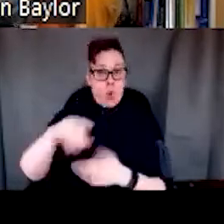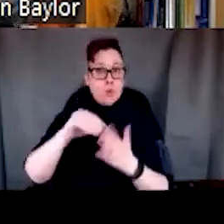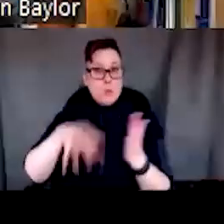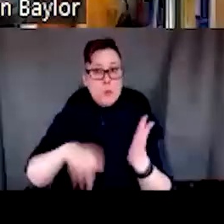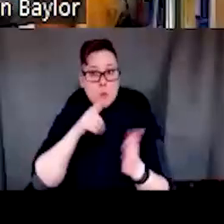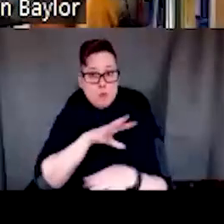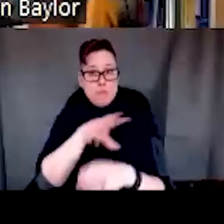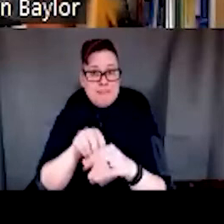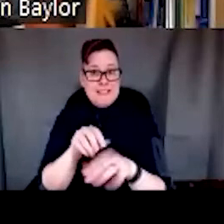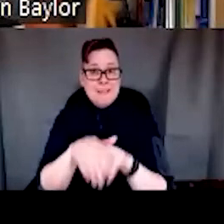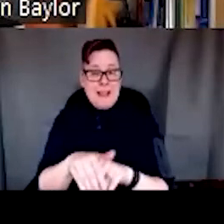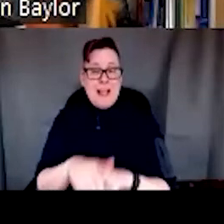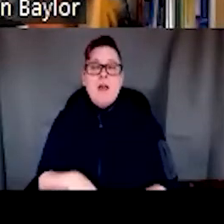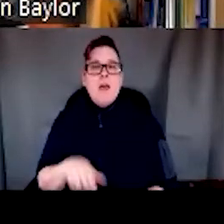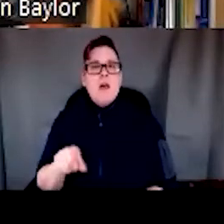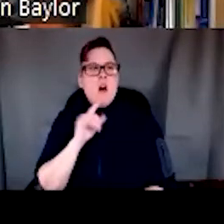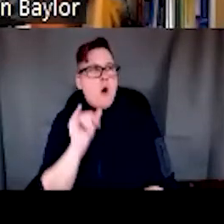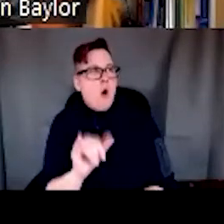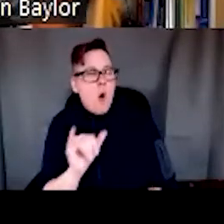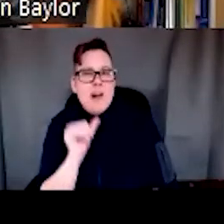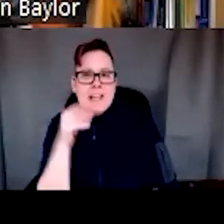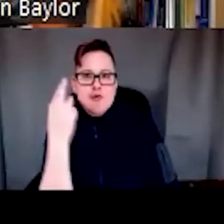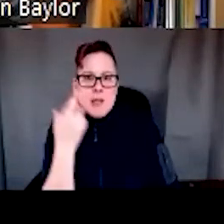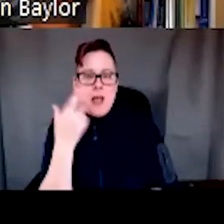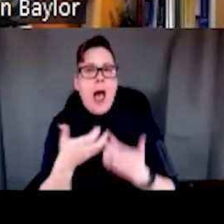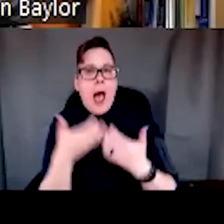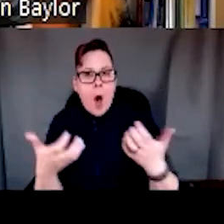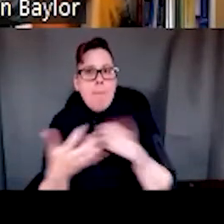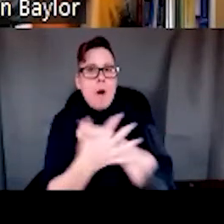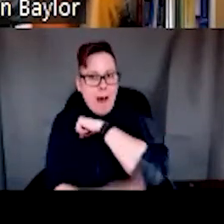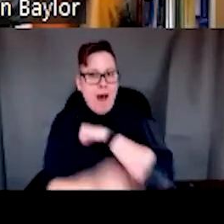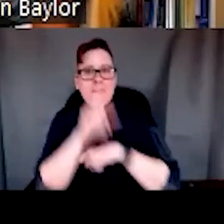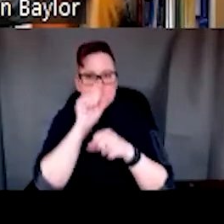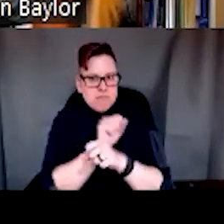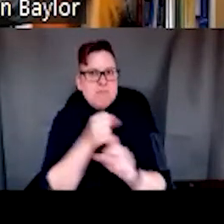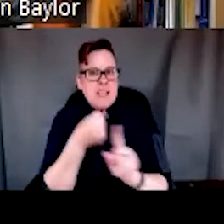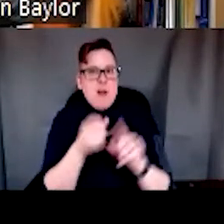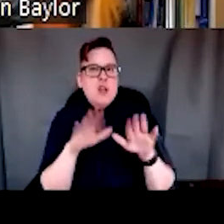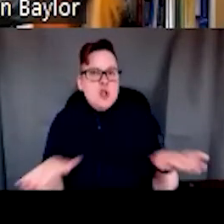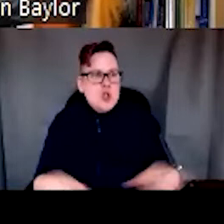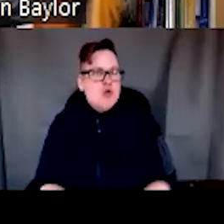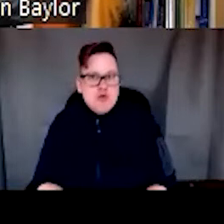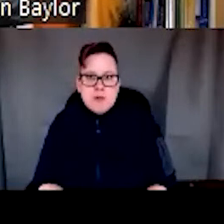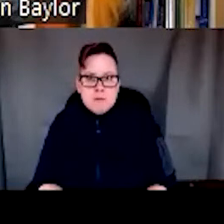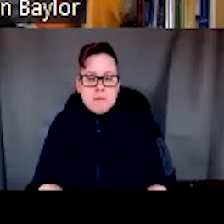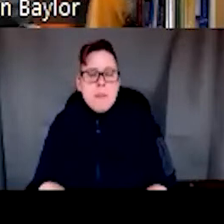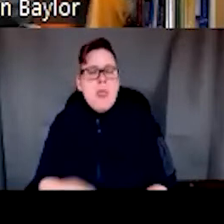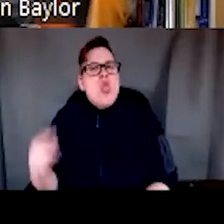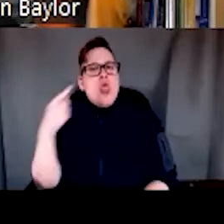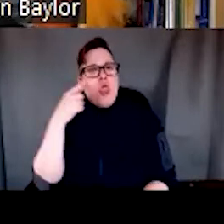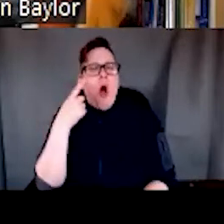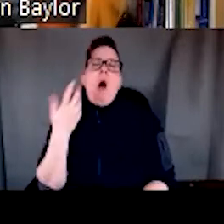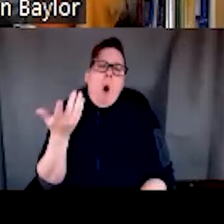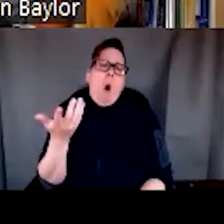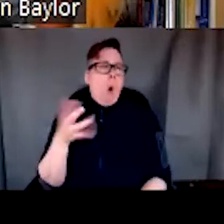was that they didn't realize how much poverty impacted children. That they thought that at least children